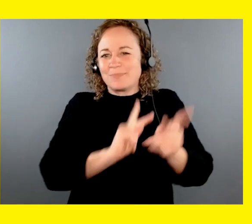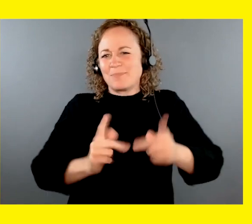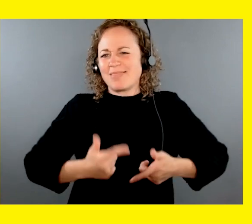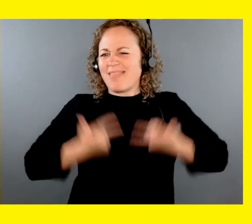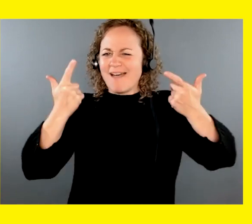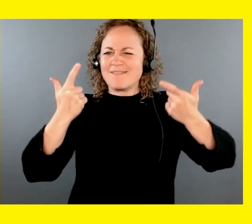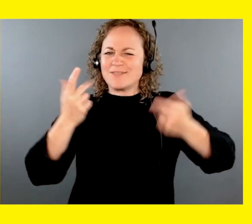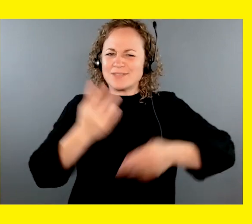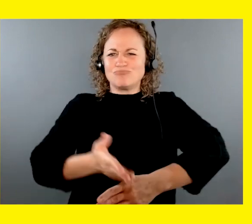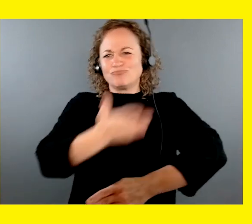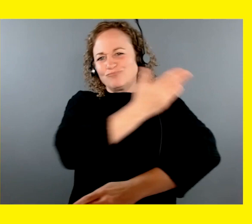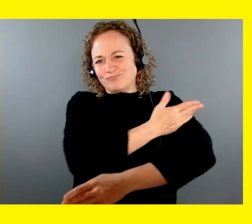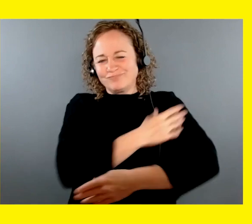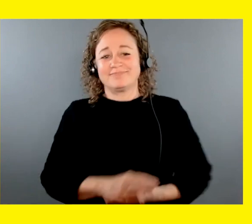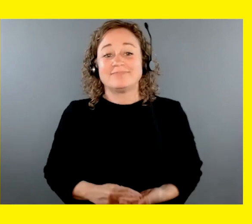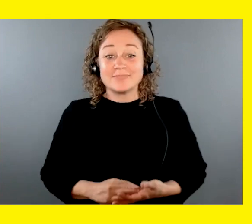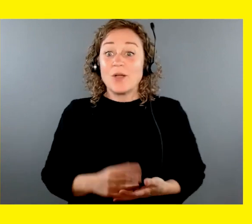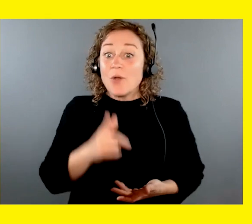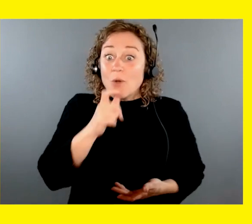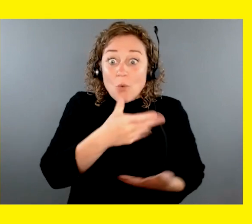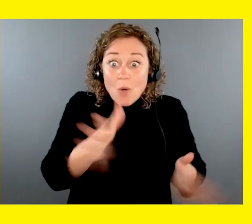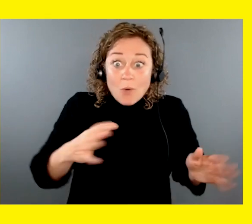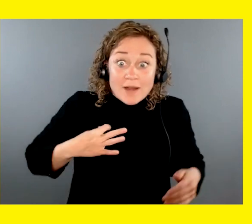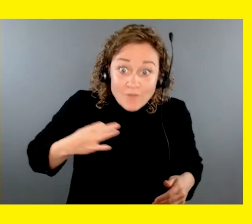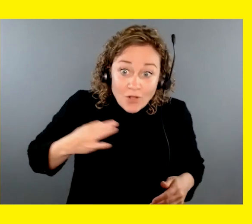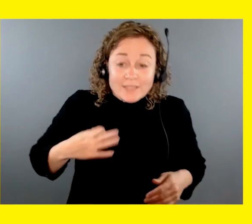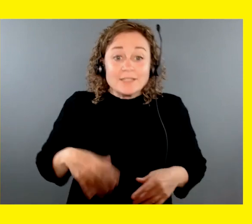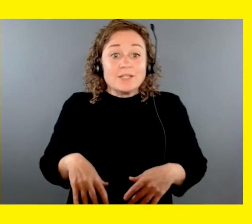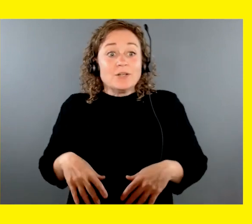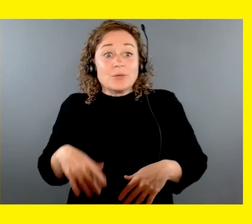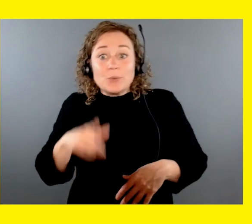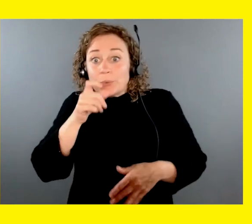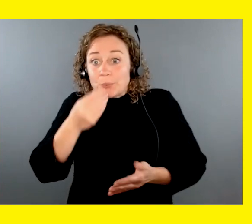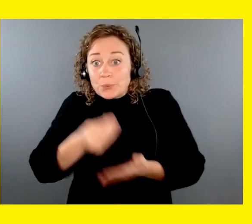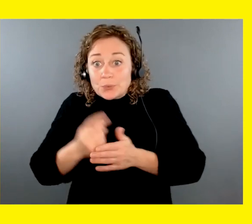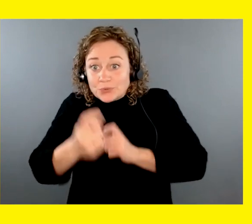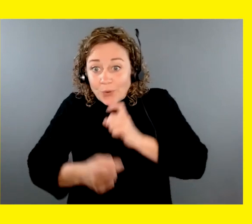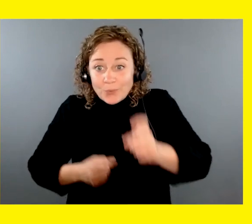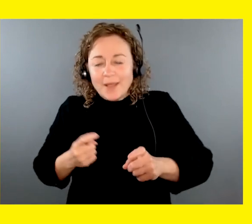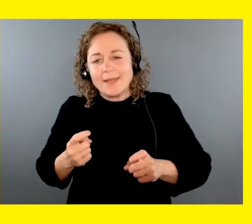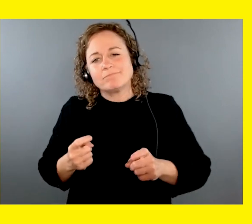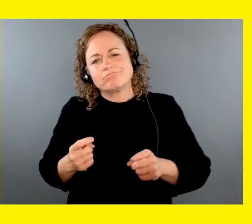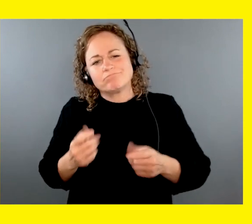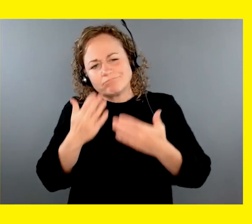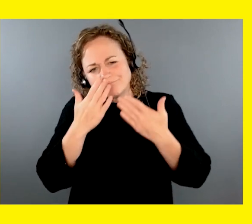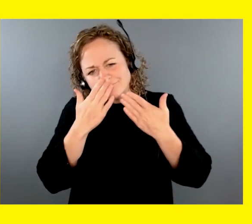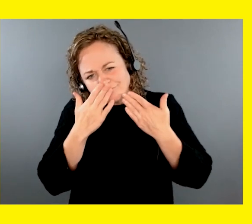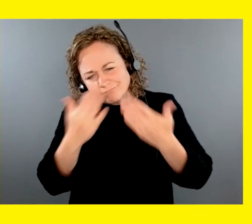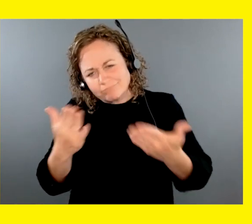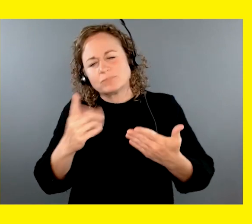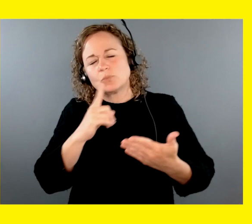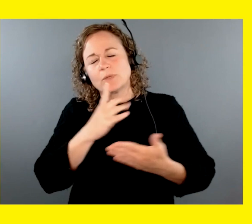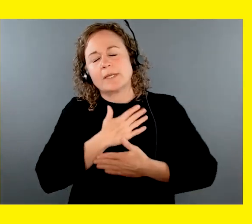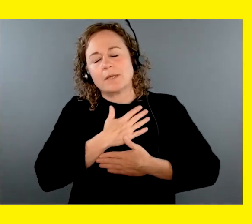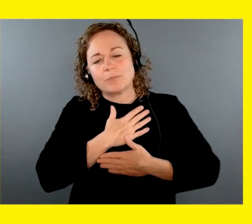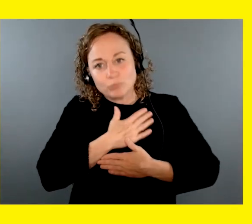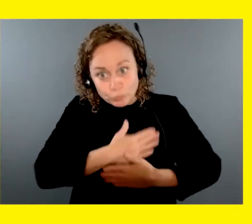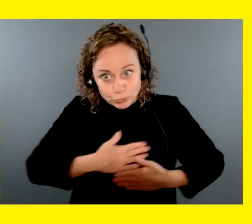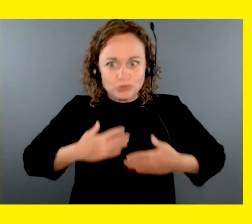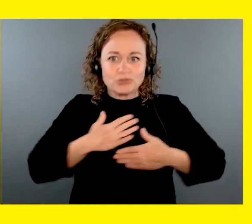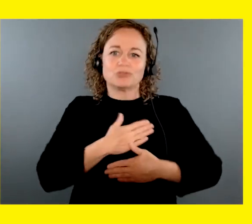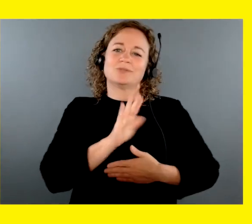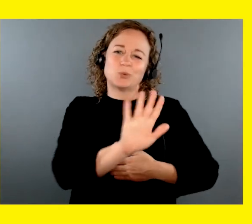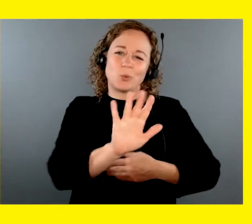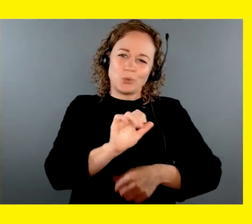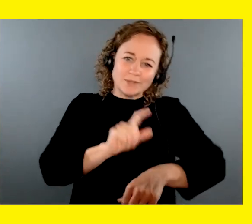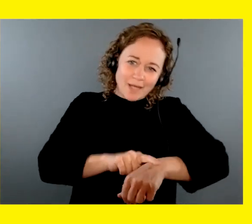thank you, our volunteers, our donors, anyone that is interested in helping CNIB Guide Dogs. We appreciate everything you guys do in all your